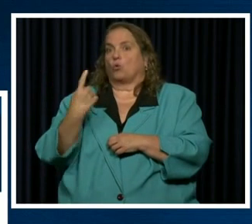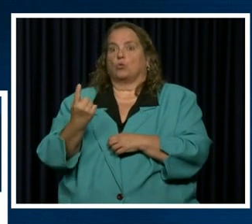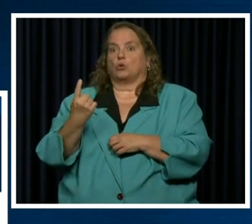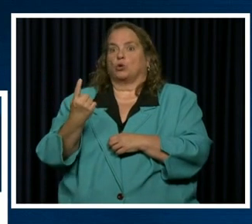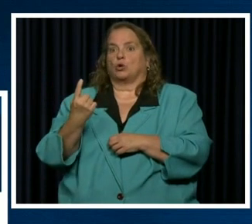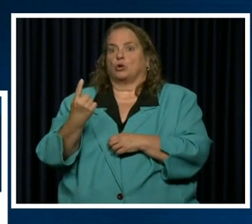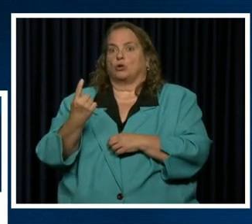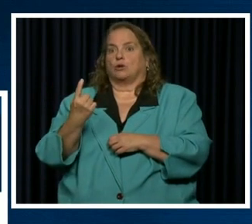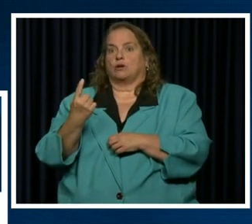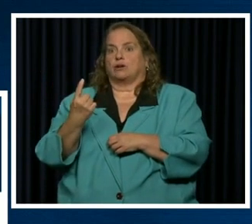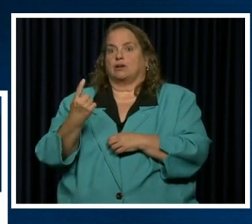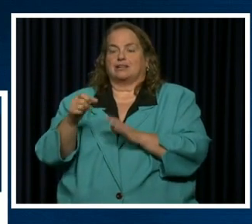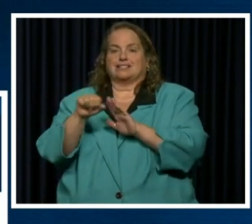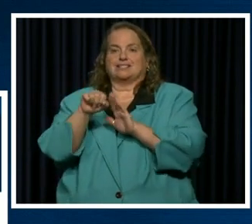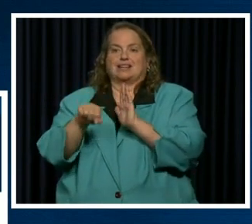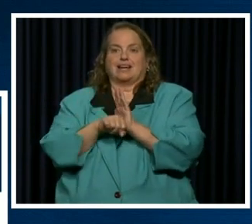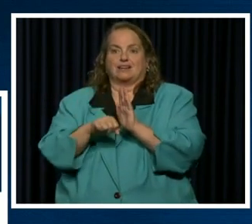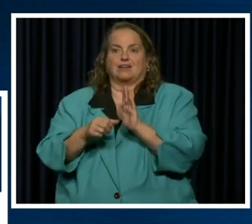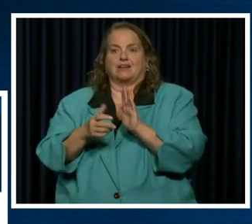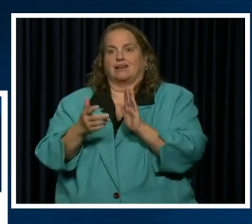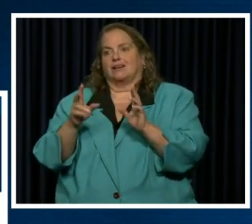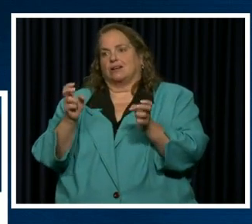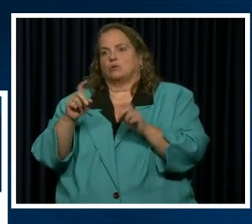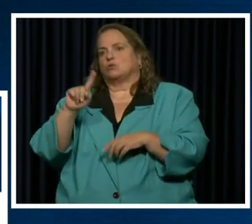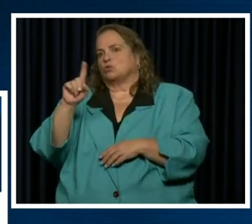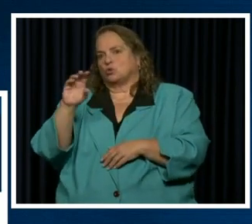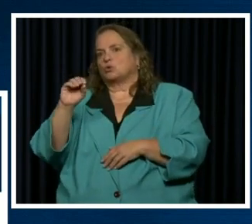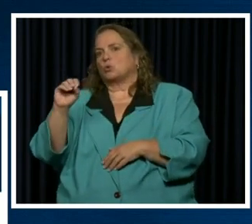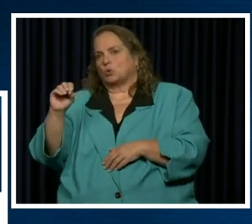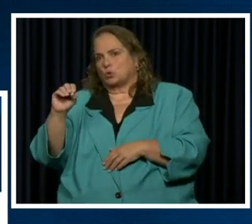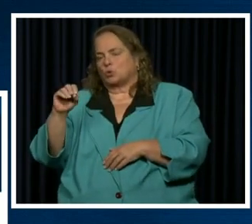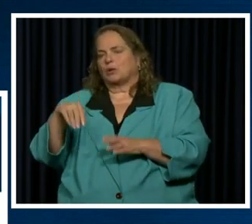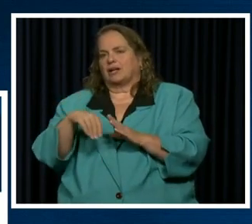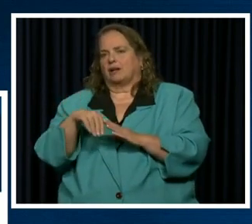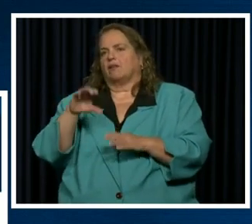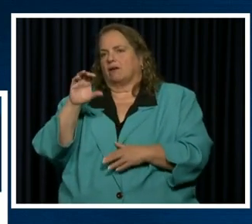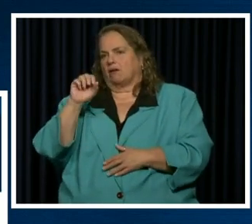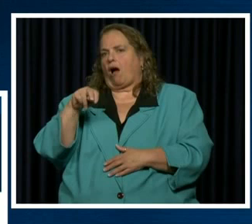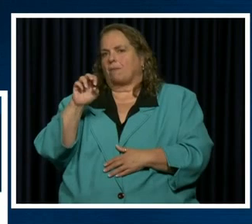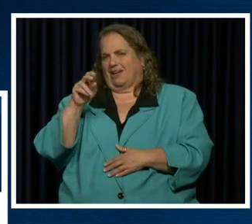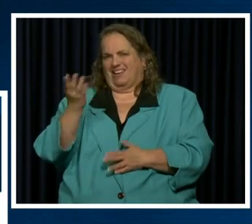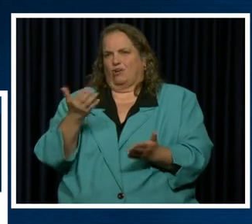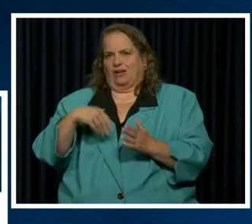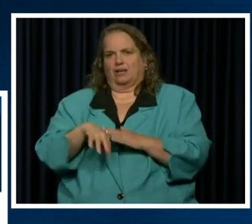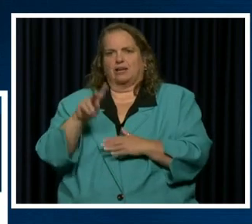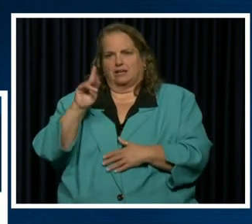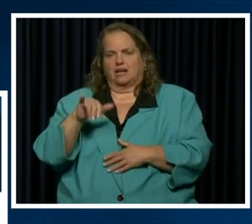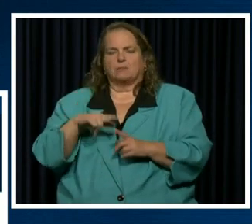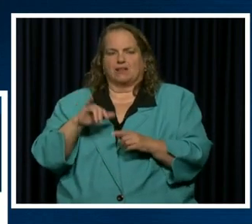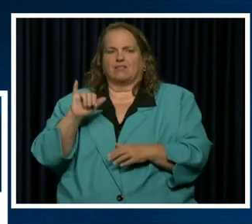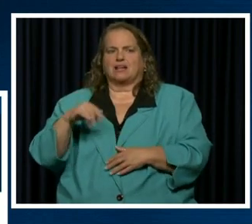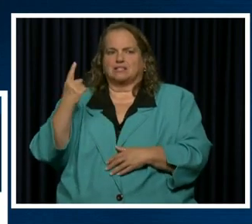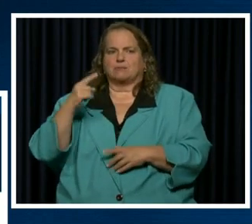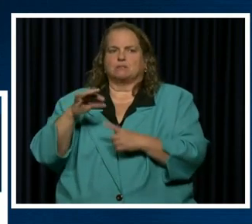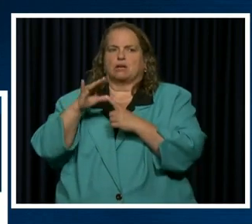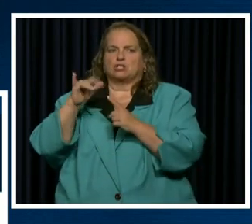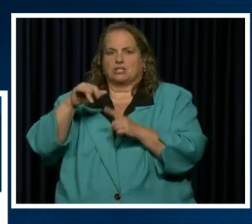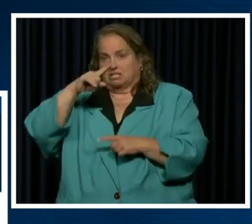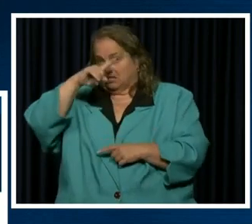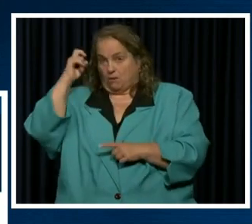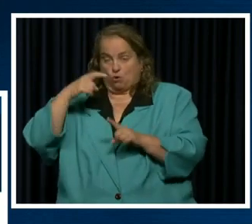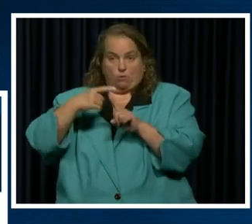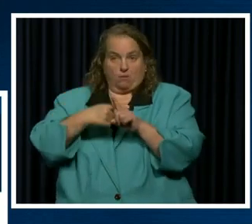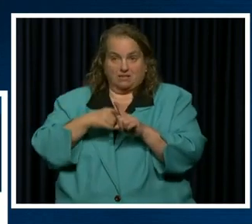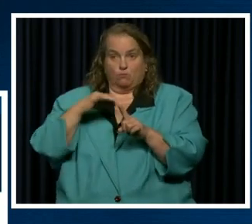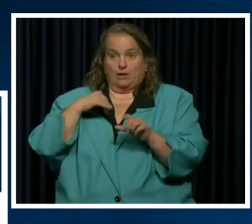state run or zoo in the Commonwealth. But that's something especially in the summer months that if we can do